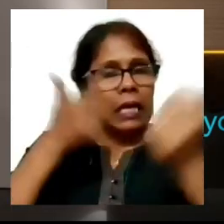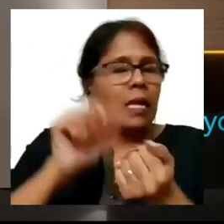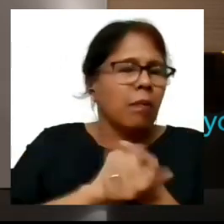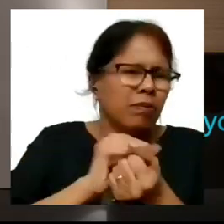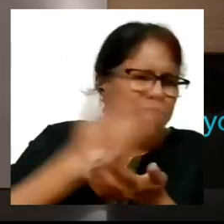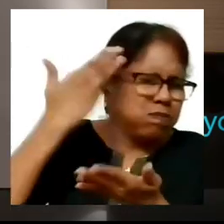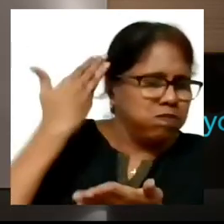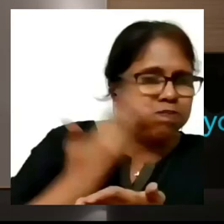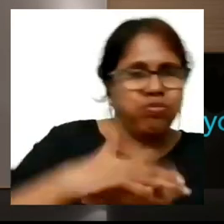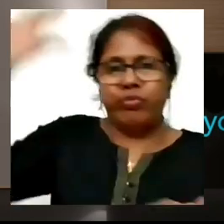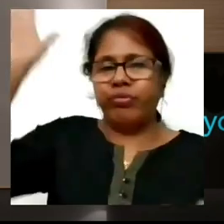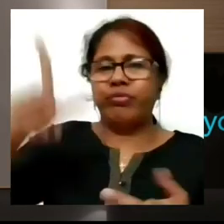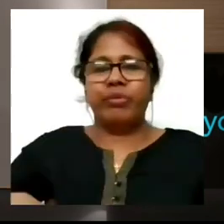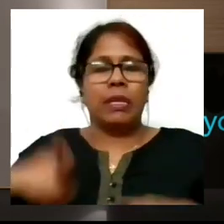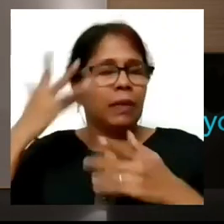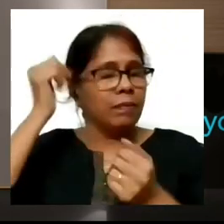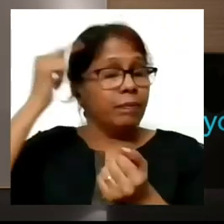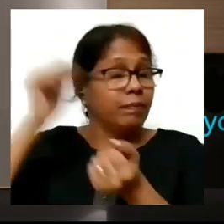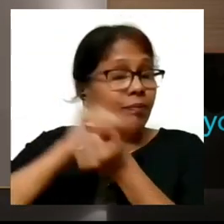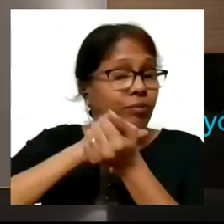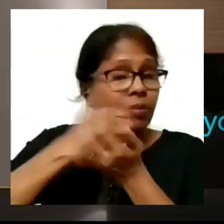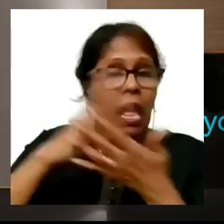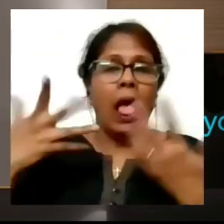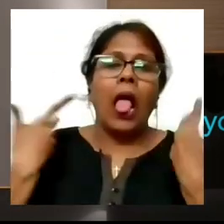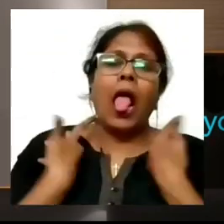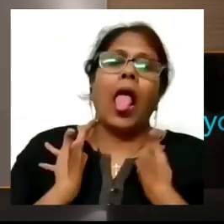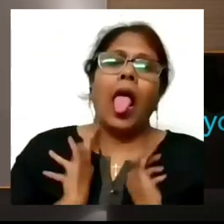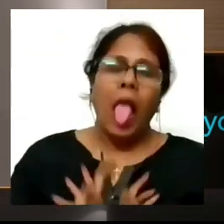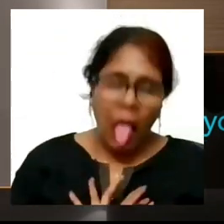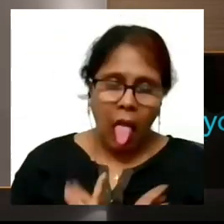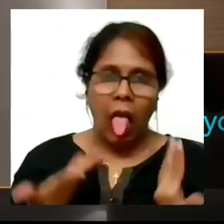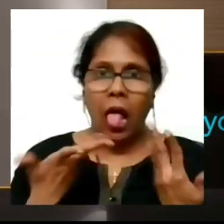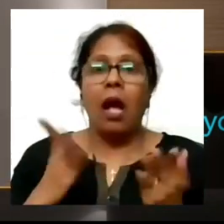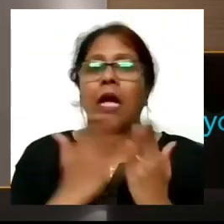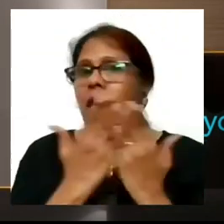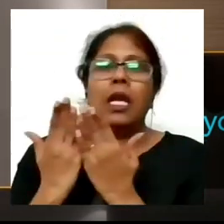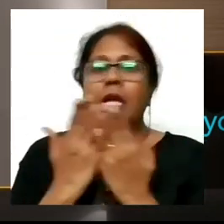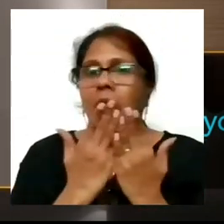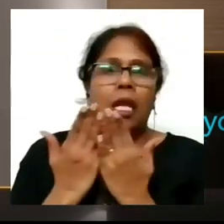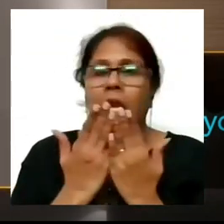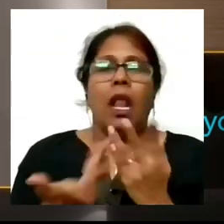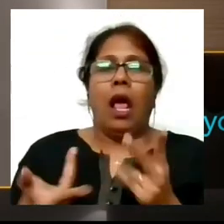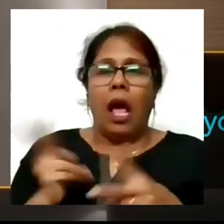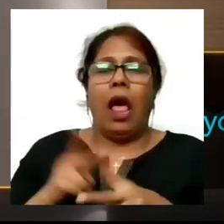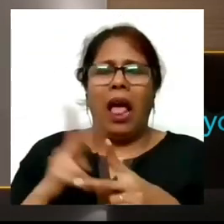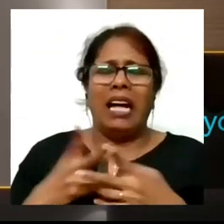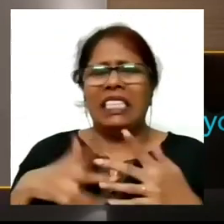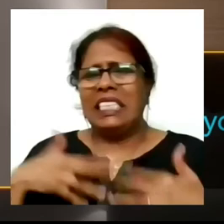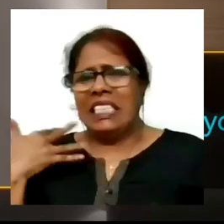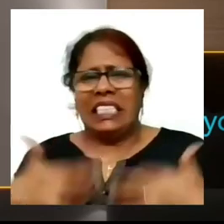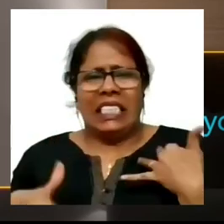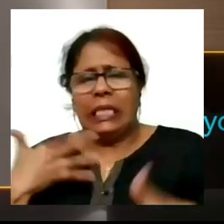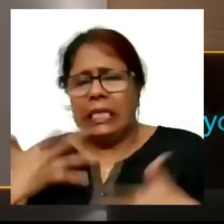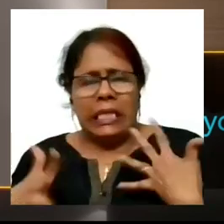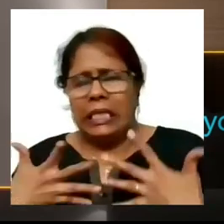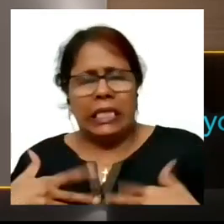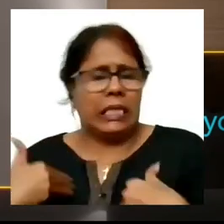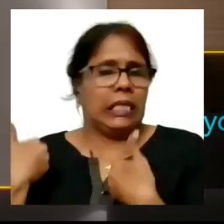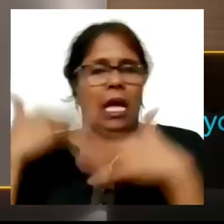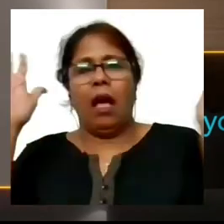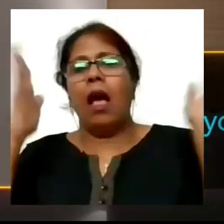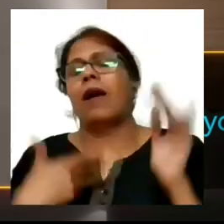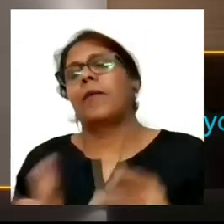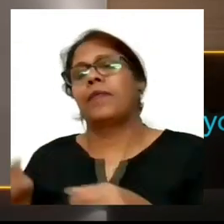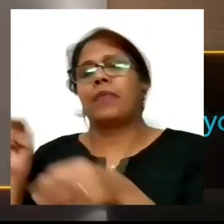because by now I'm extremely tired and done with all the torture I've done to myself and I go and join my